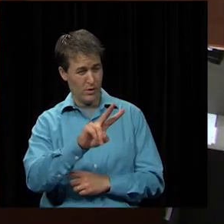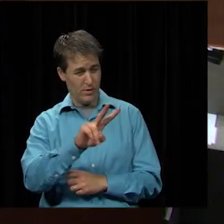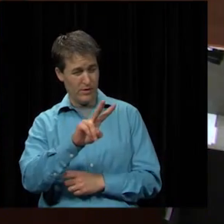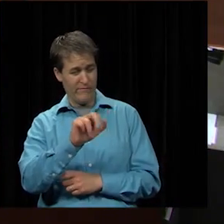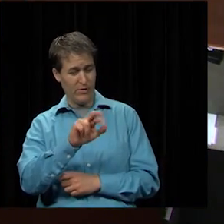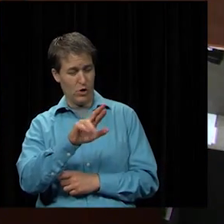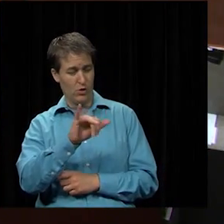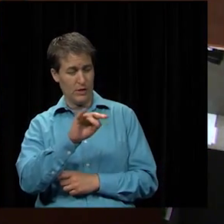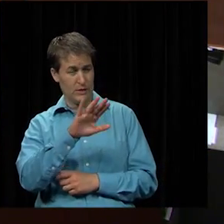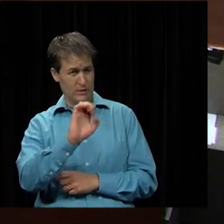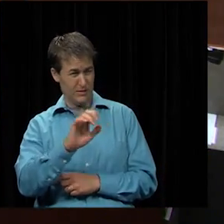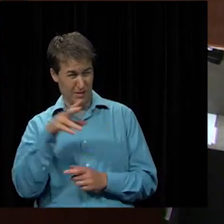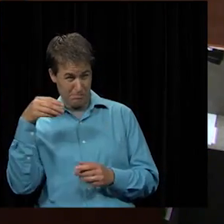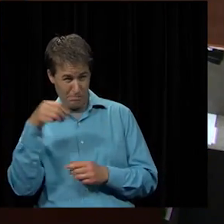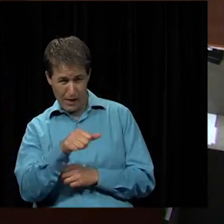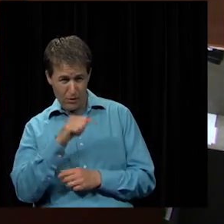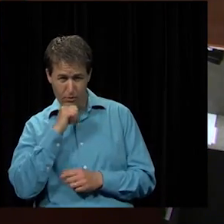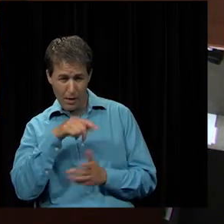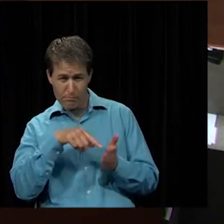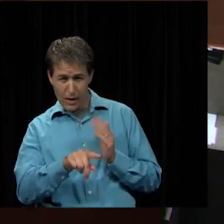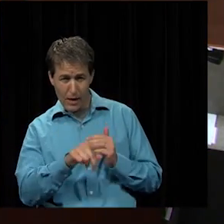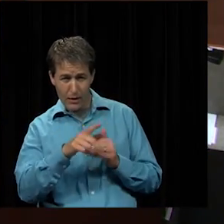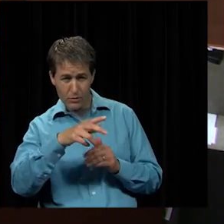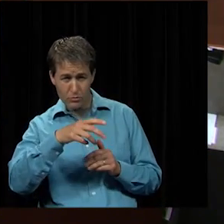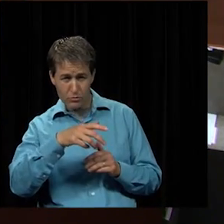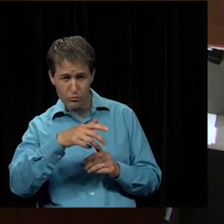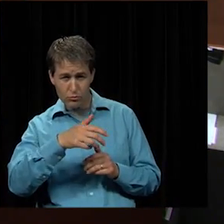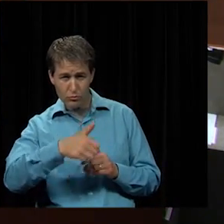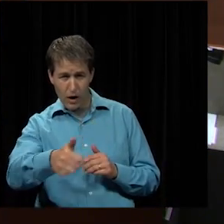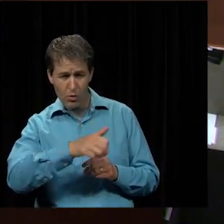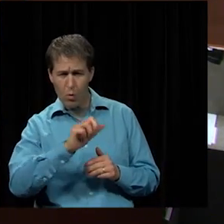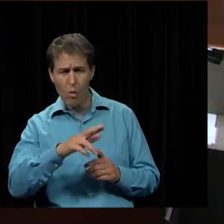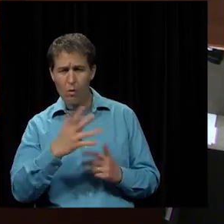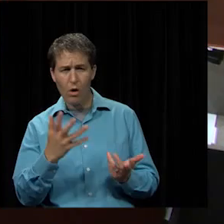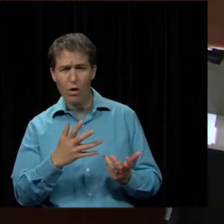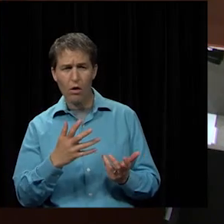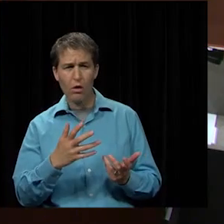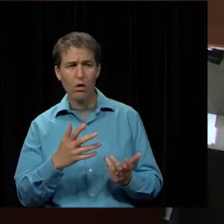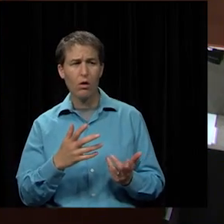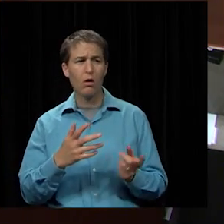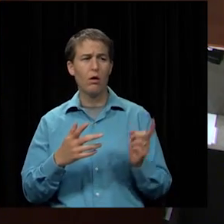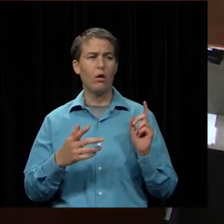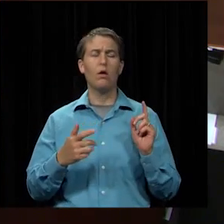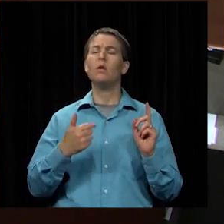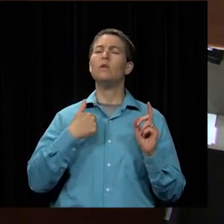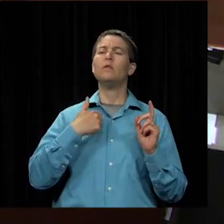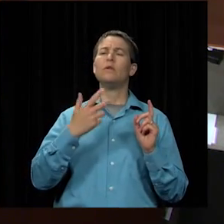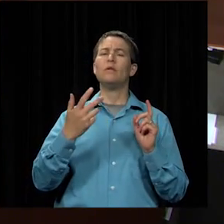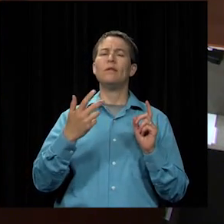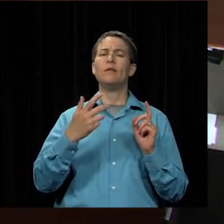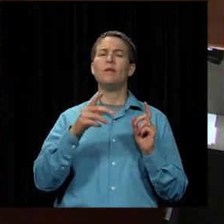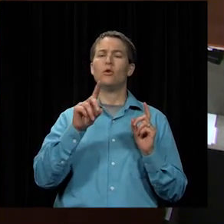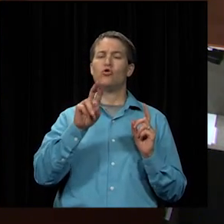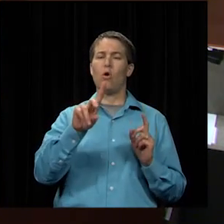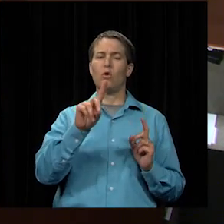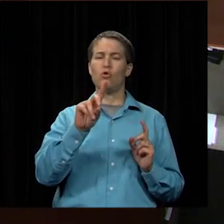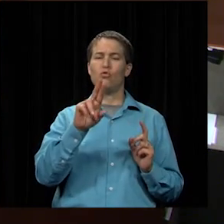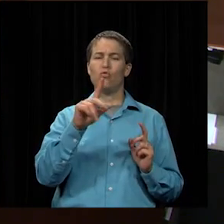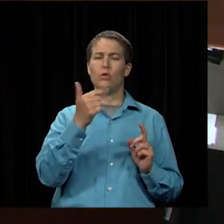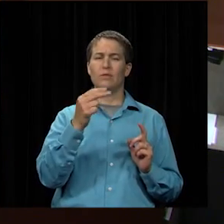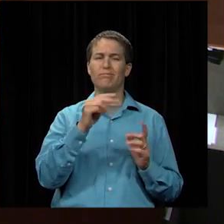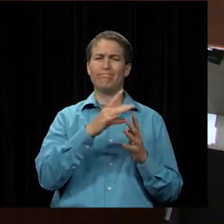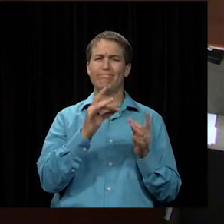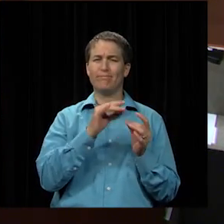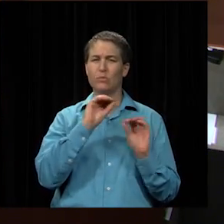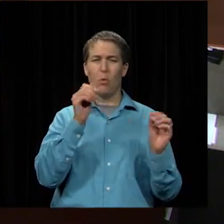these paid or unpaid routes or is there a variety the option they don't live aren't avoid for free busing